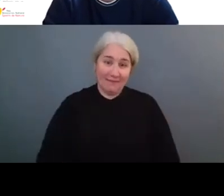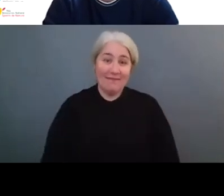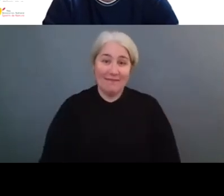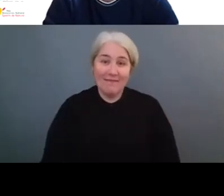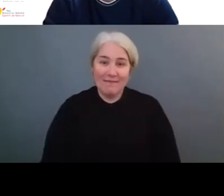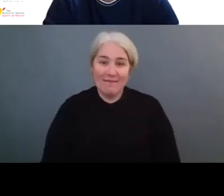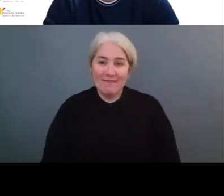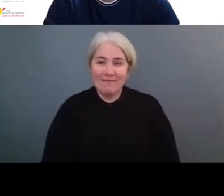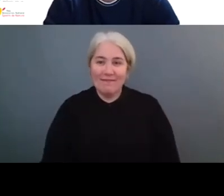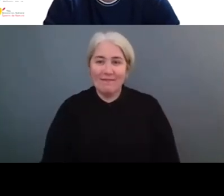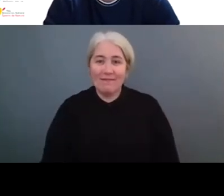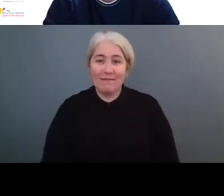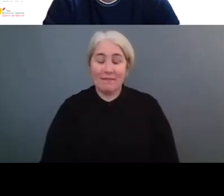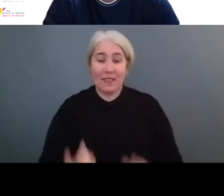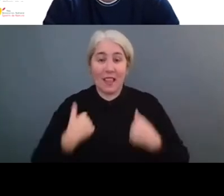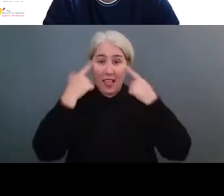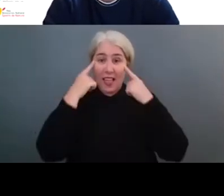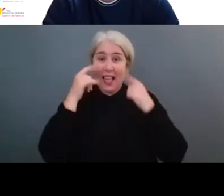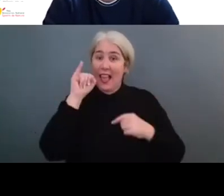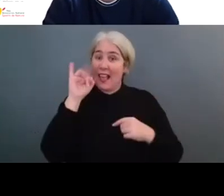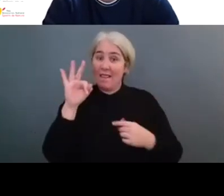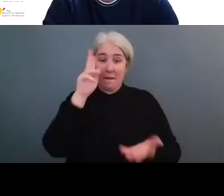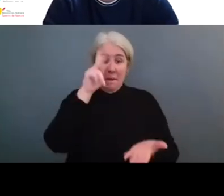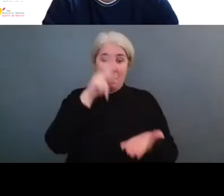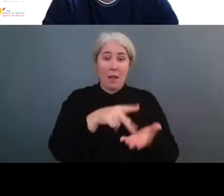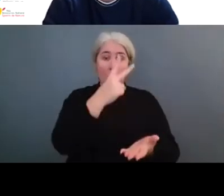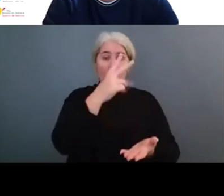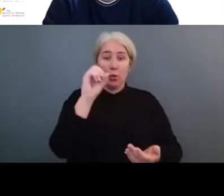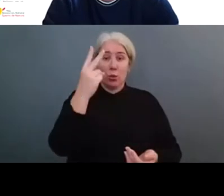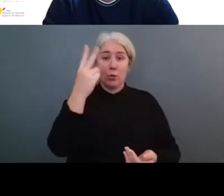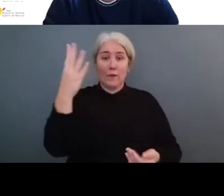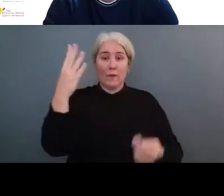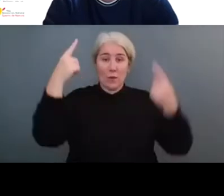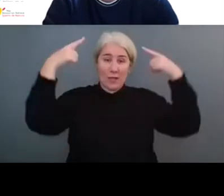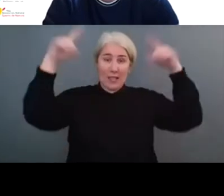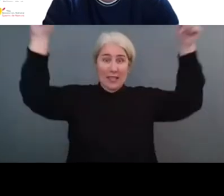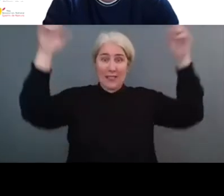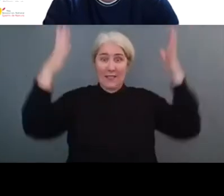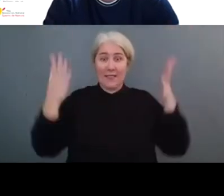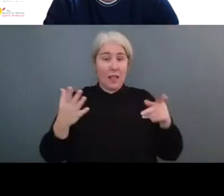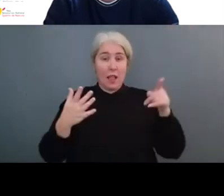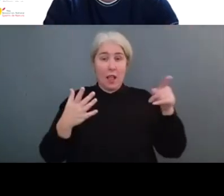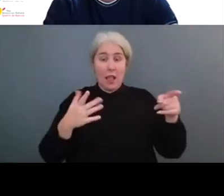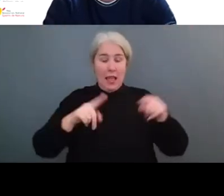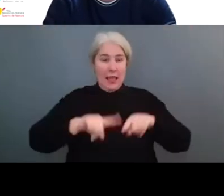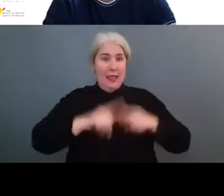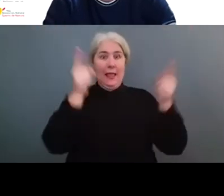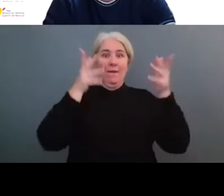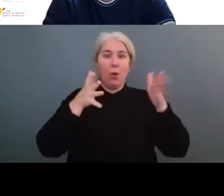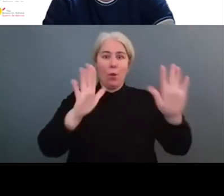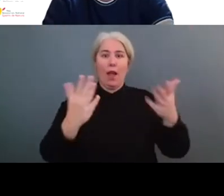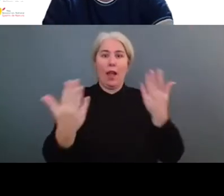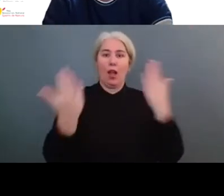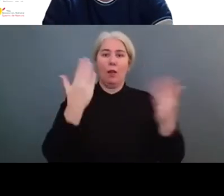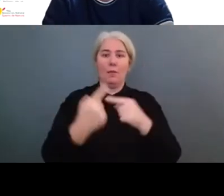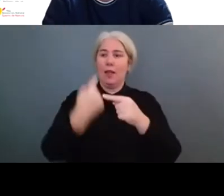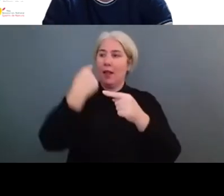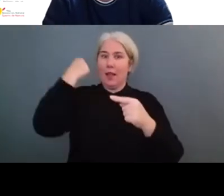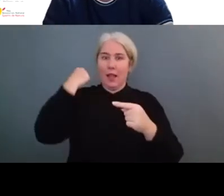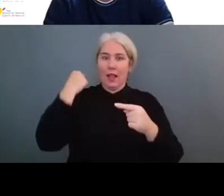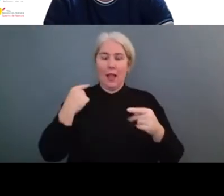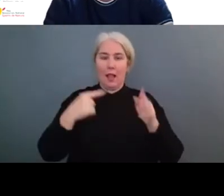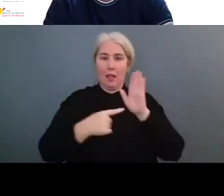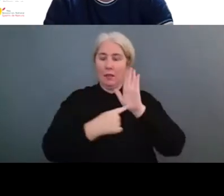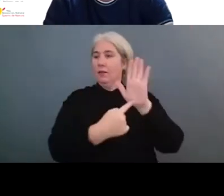how Olympics have been organized till now, but a lot of out of box thinking and trying to do things really in a